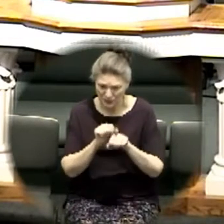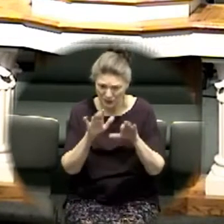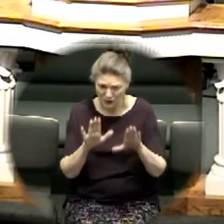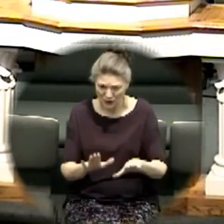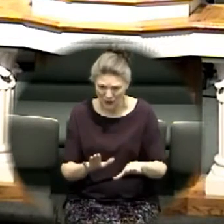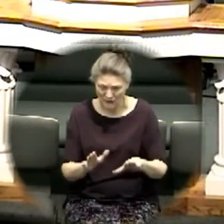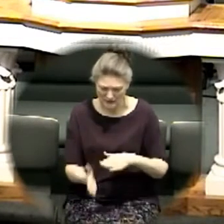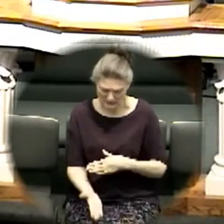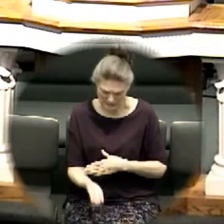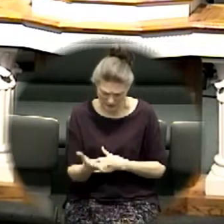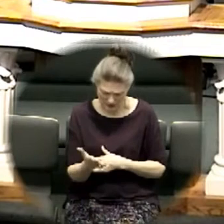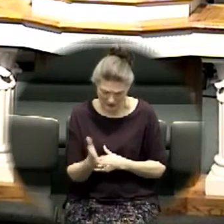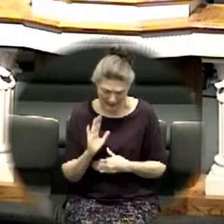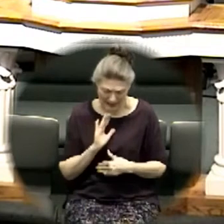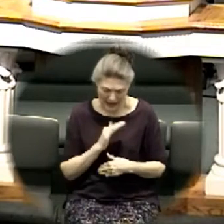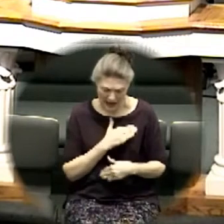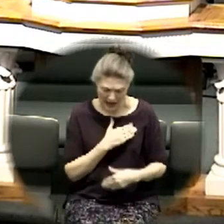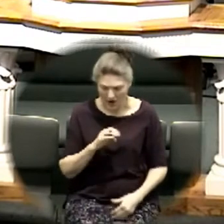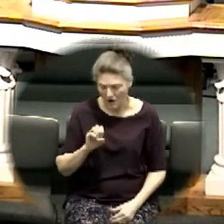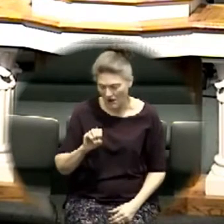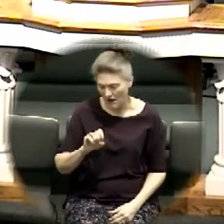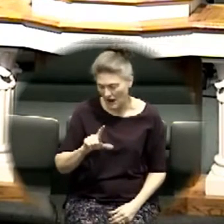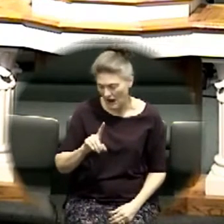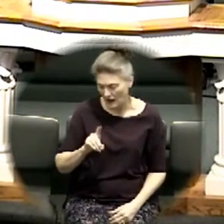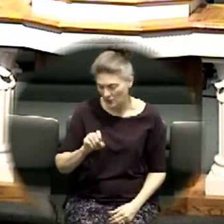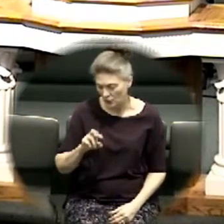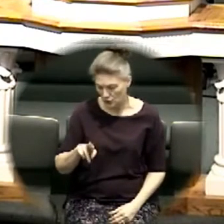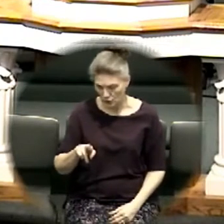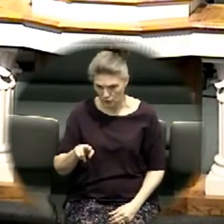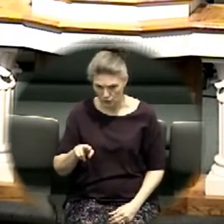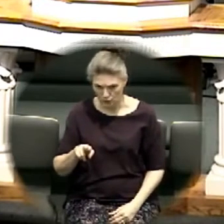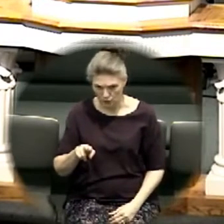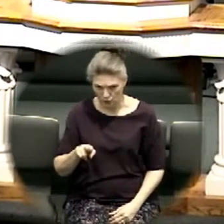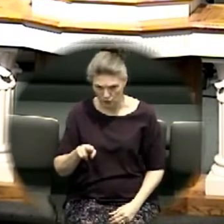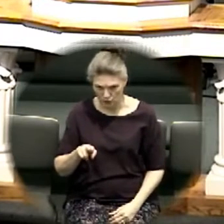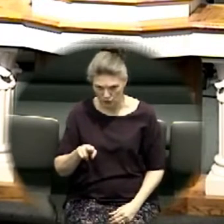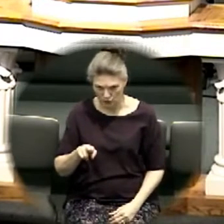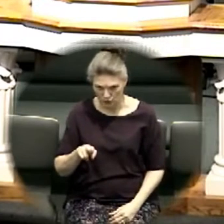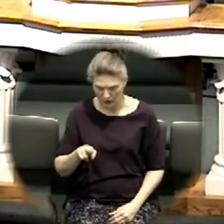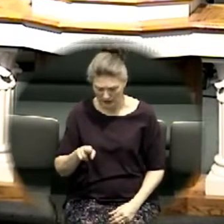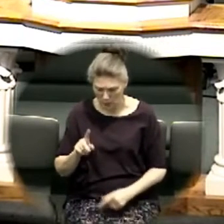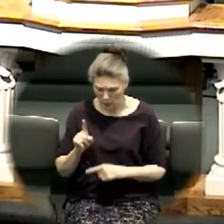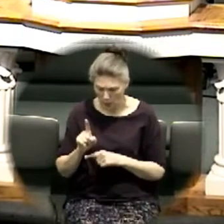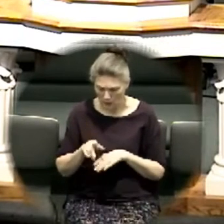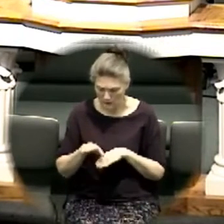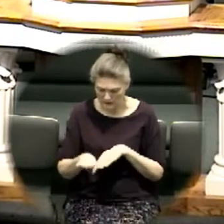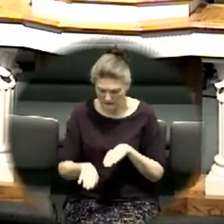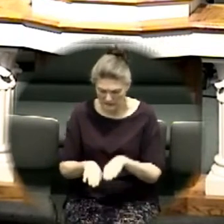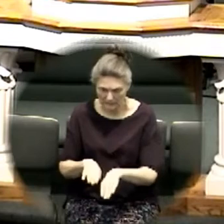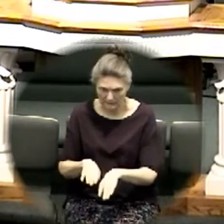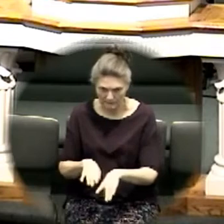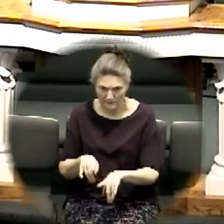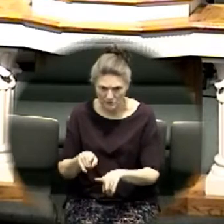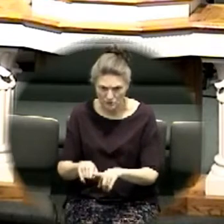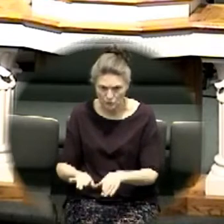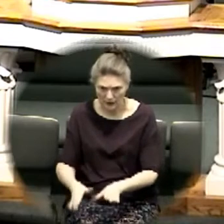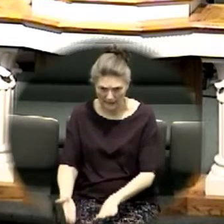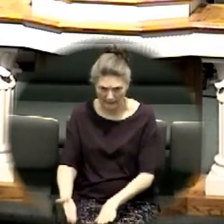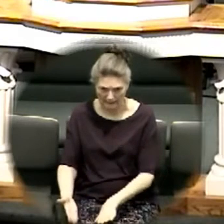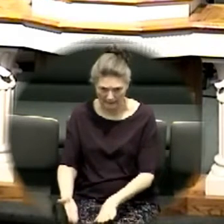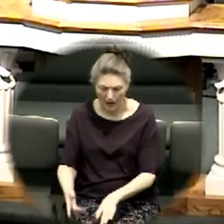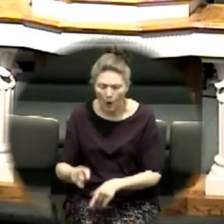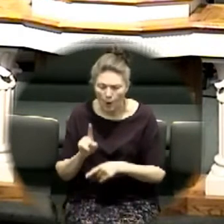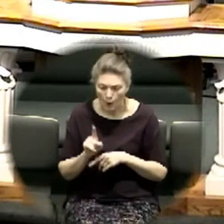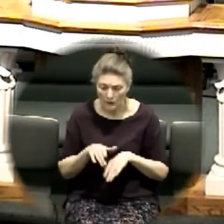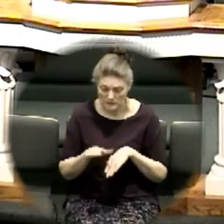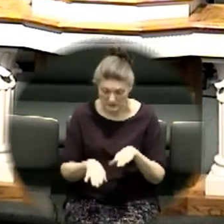our elder is only one step away one step away from walking out of that hospital